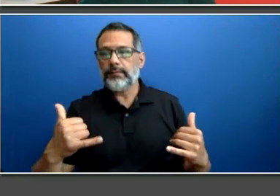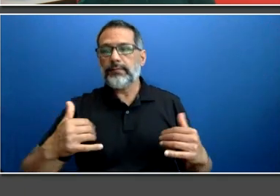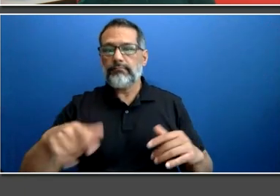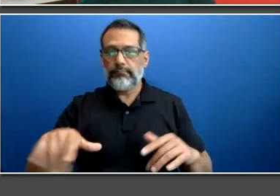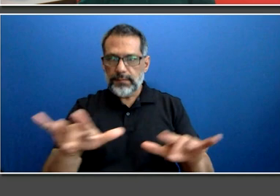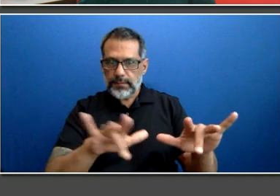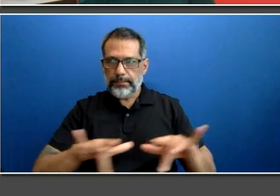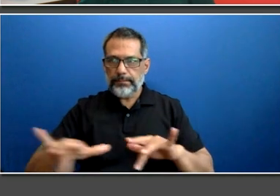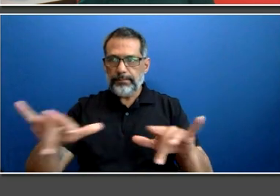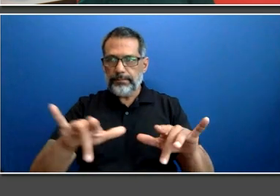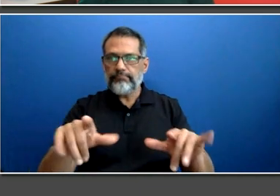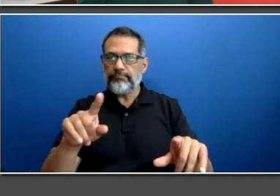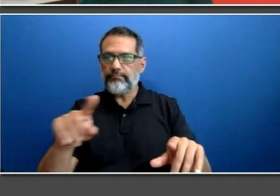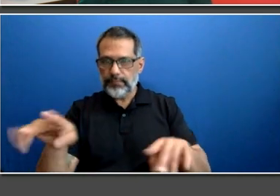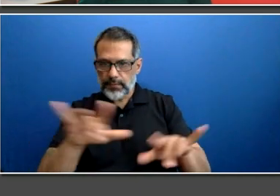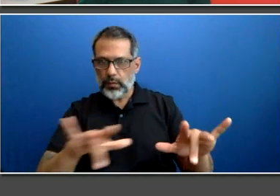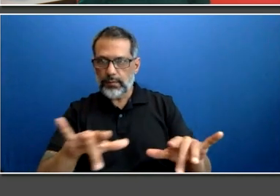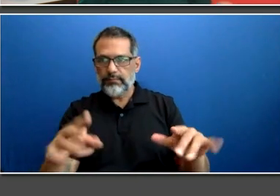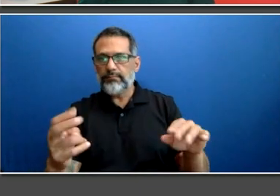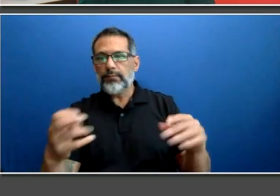a couple of days following the event.